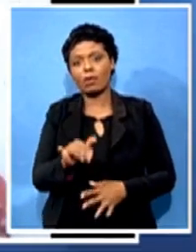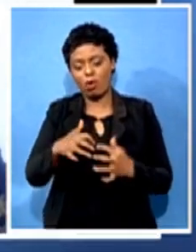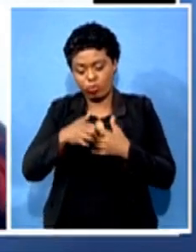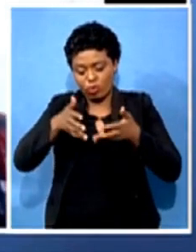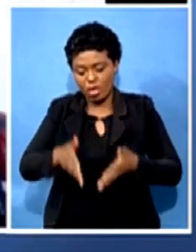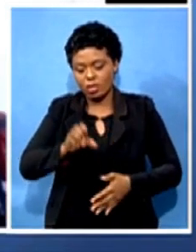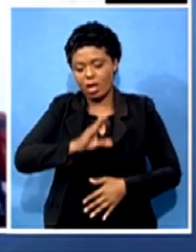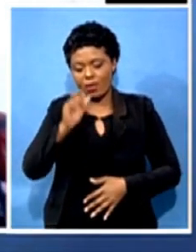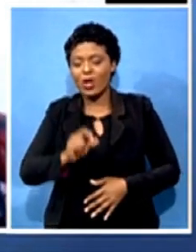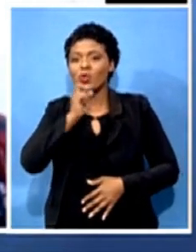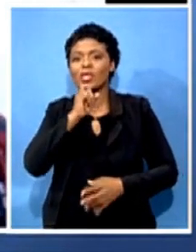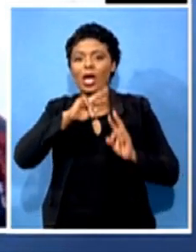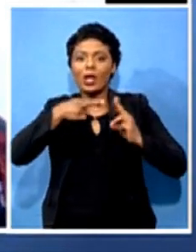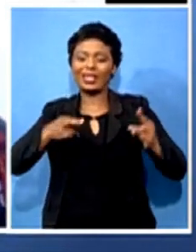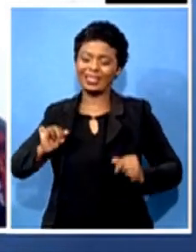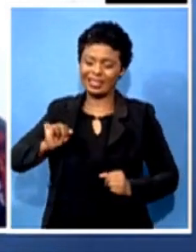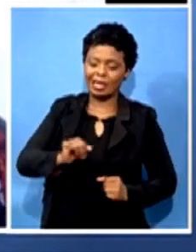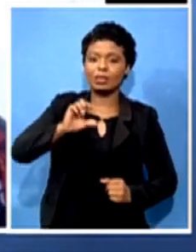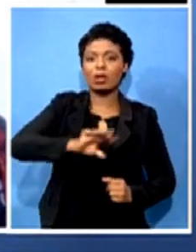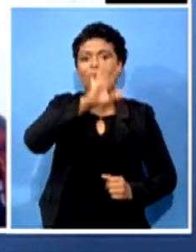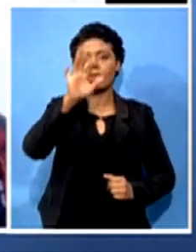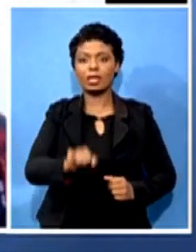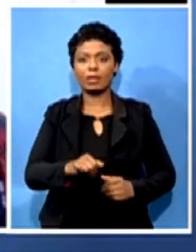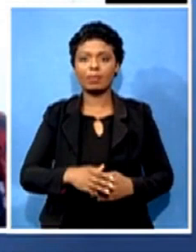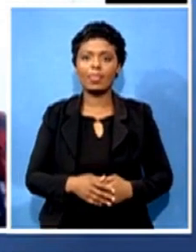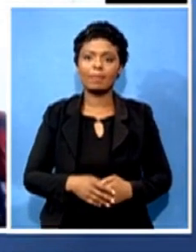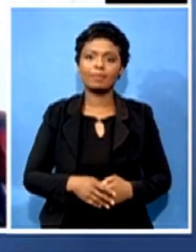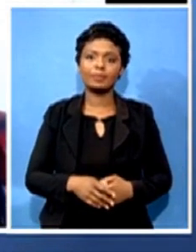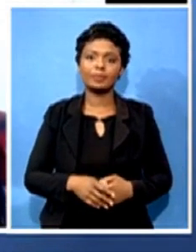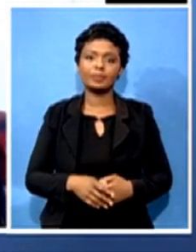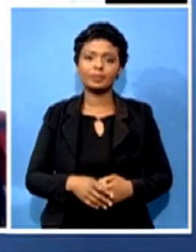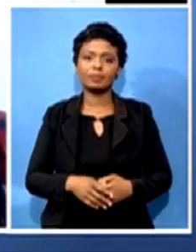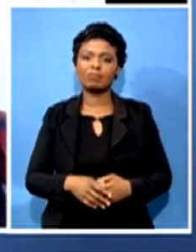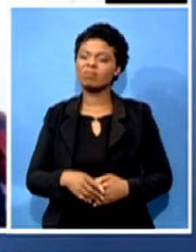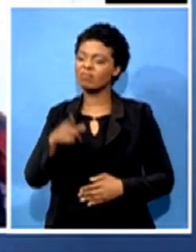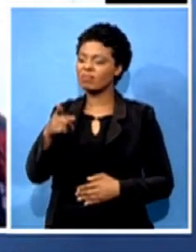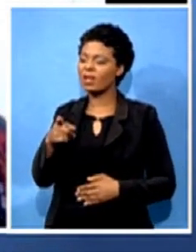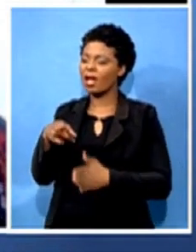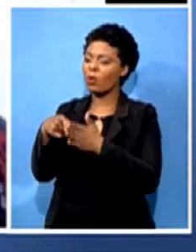the requirement for companies to source local parts, et cetera, correct?